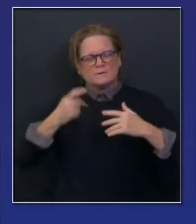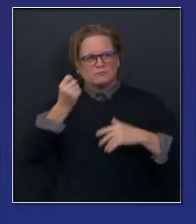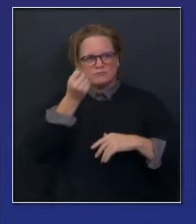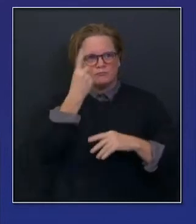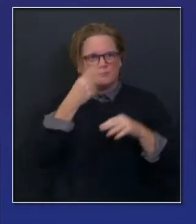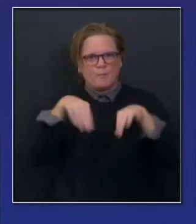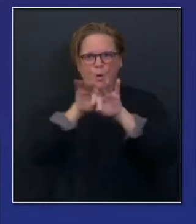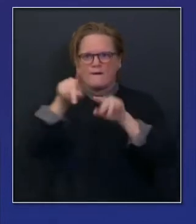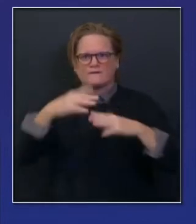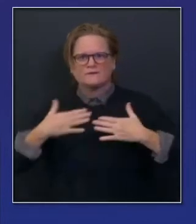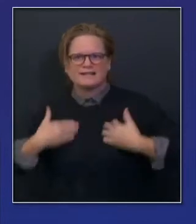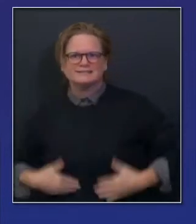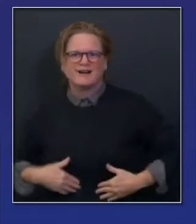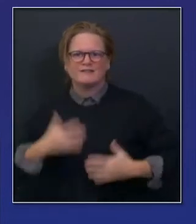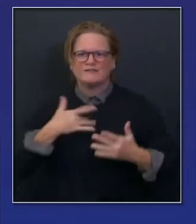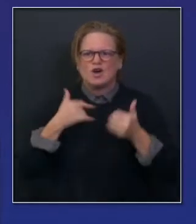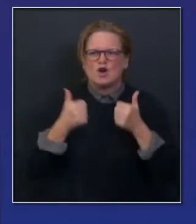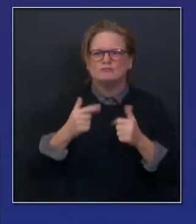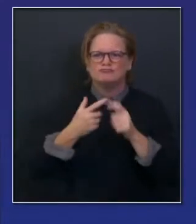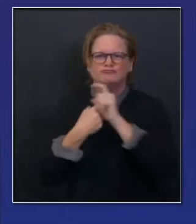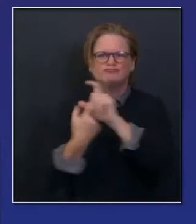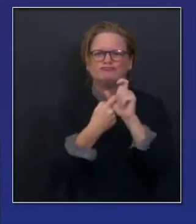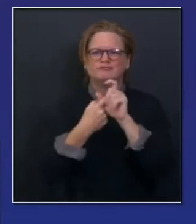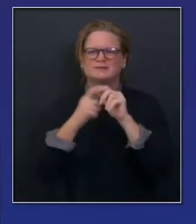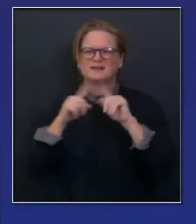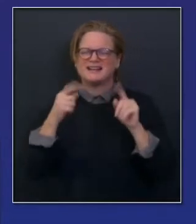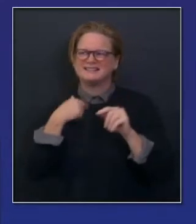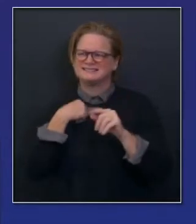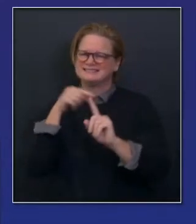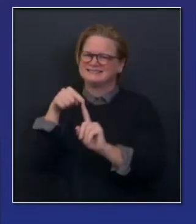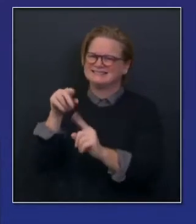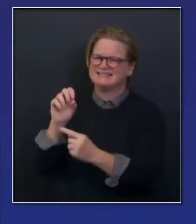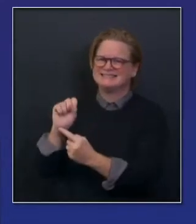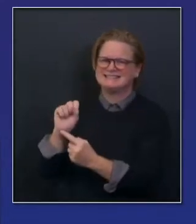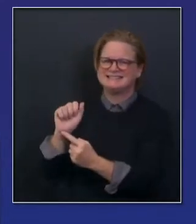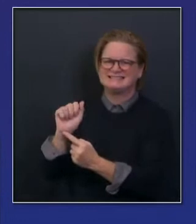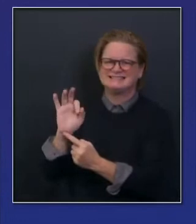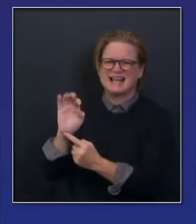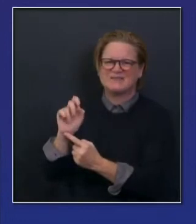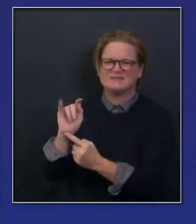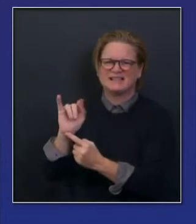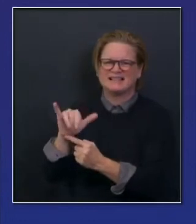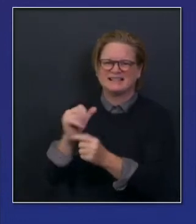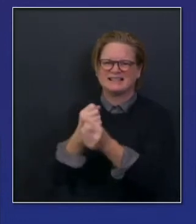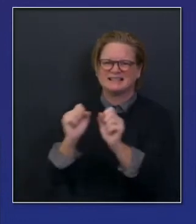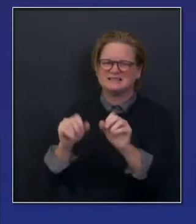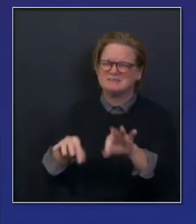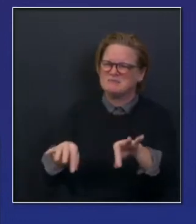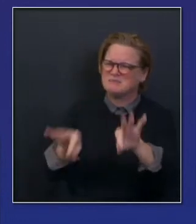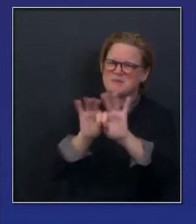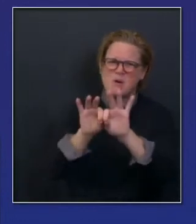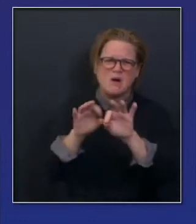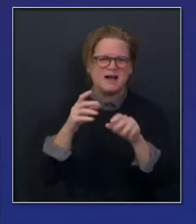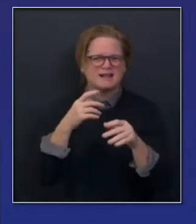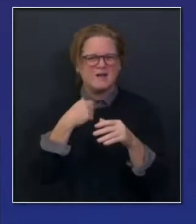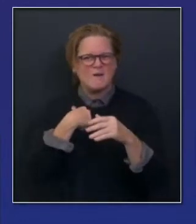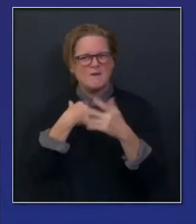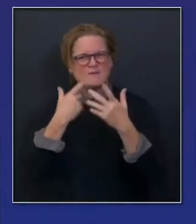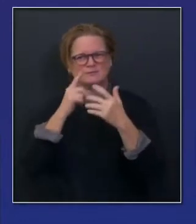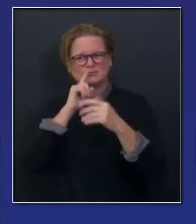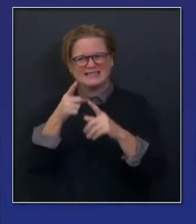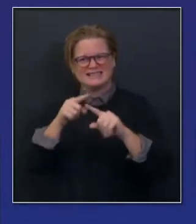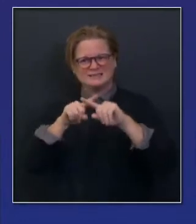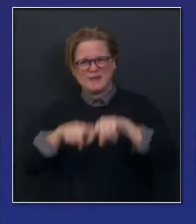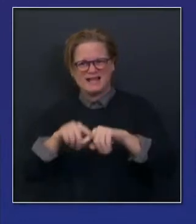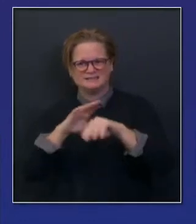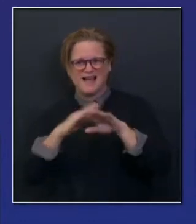and brain health, and get kids safely resuming based upon differentiation of risk. And again,